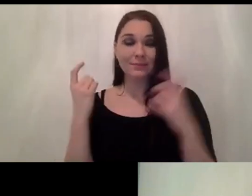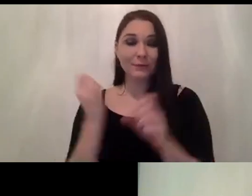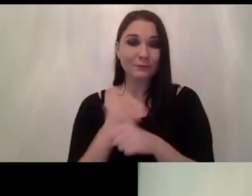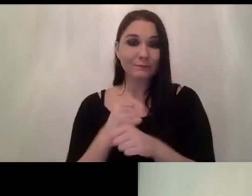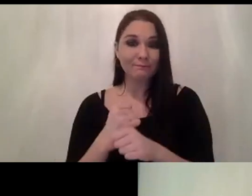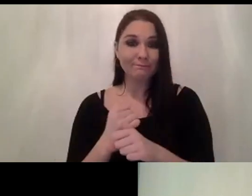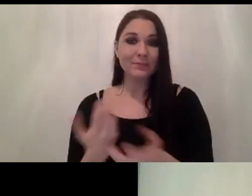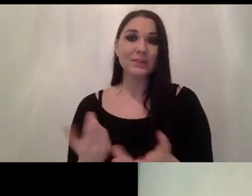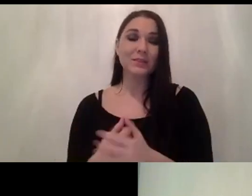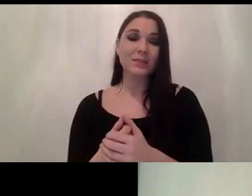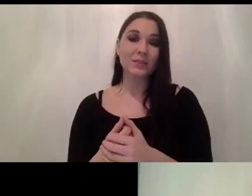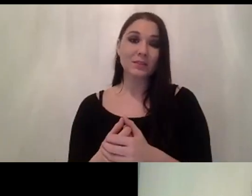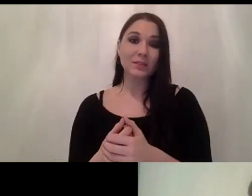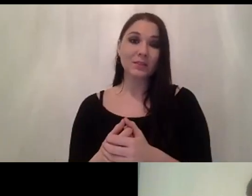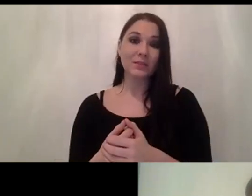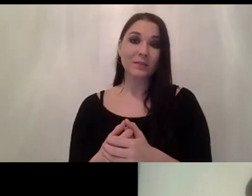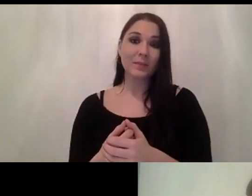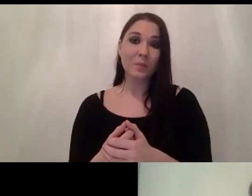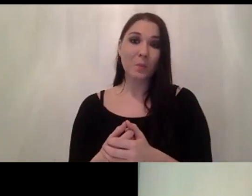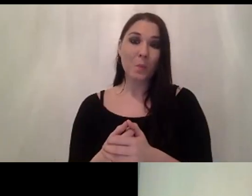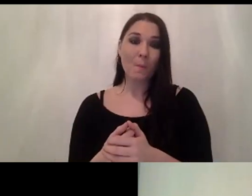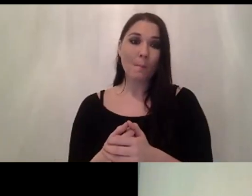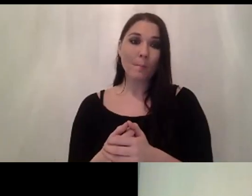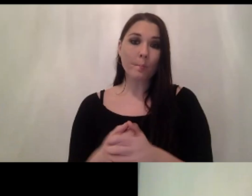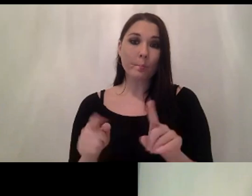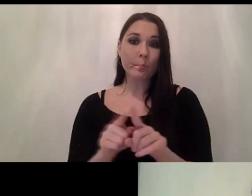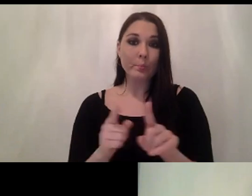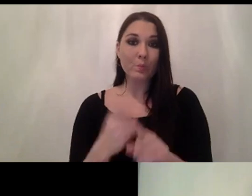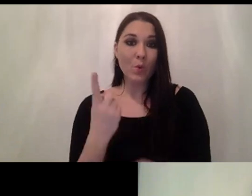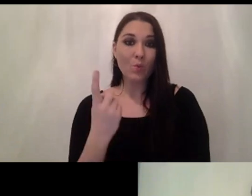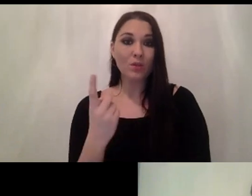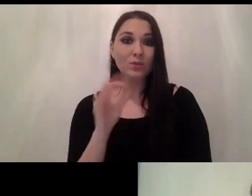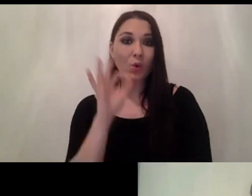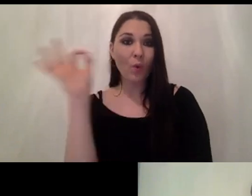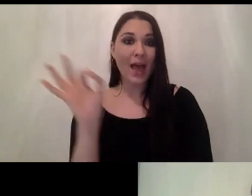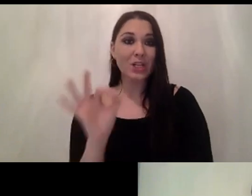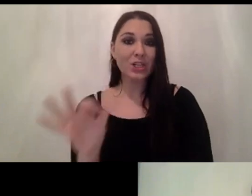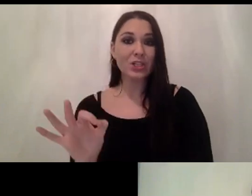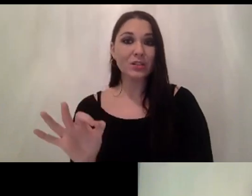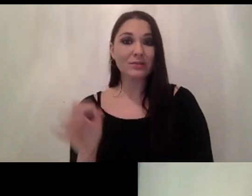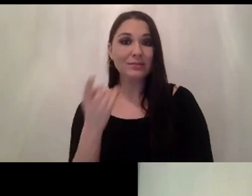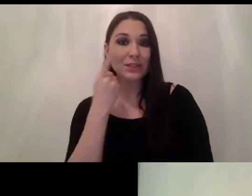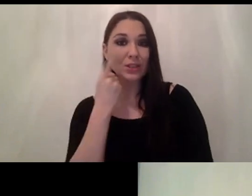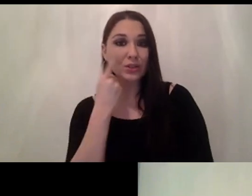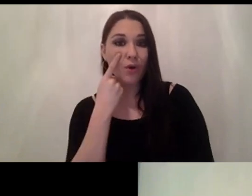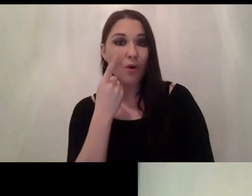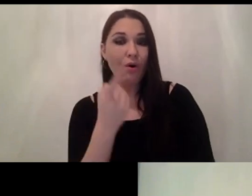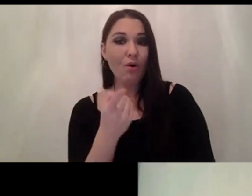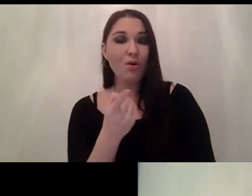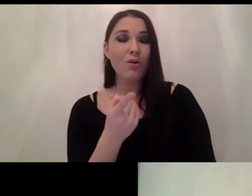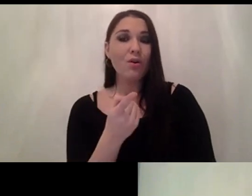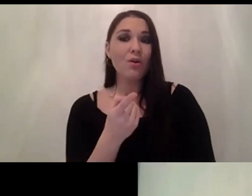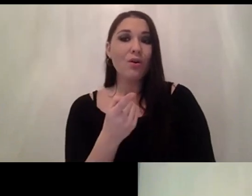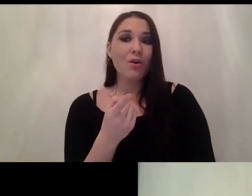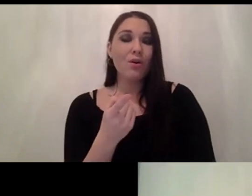actually there was also another question i saw somewhere there um about going a little bit